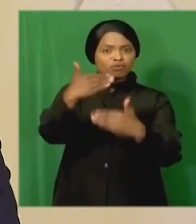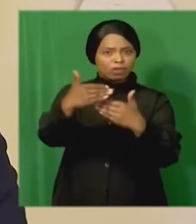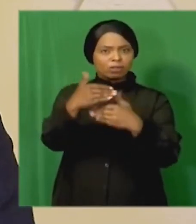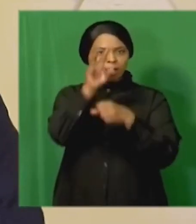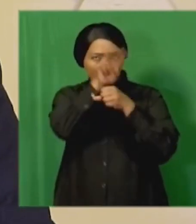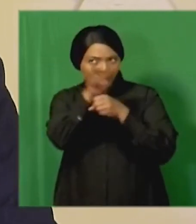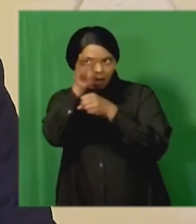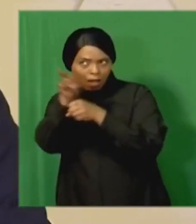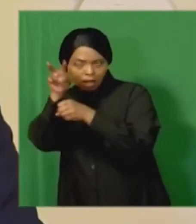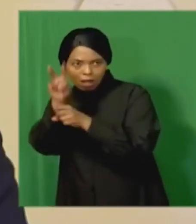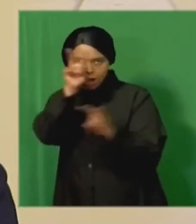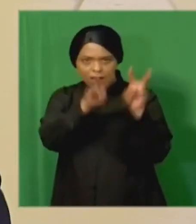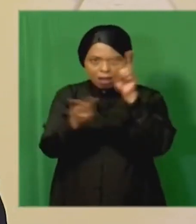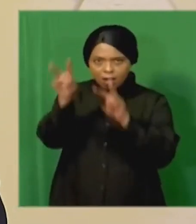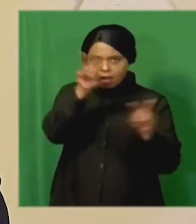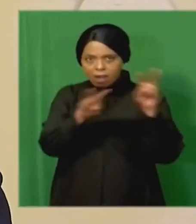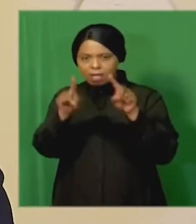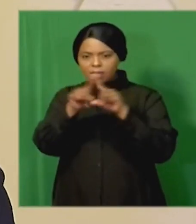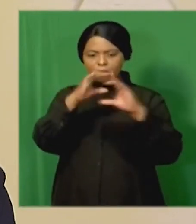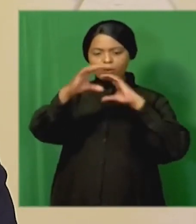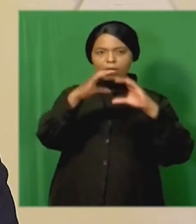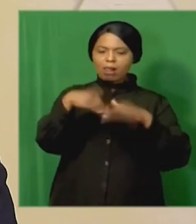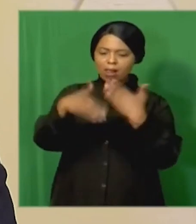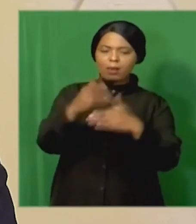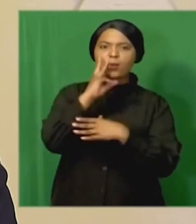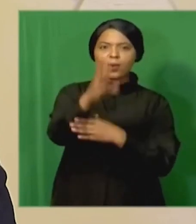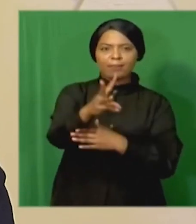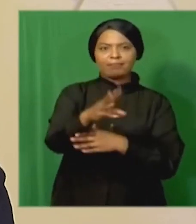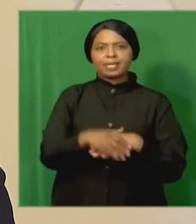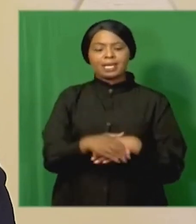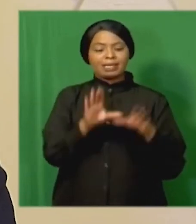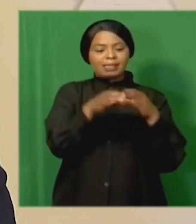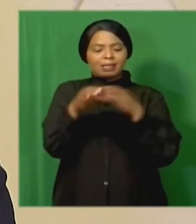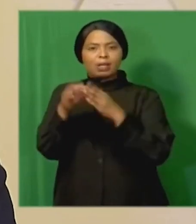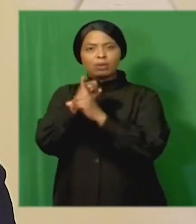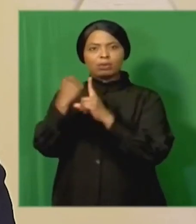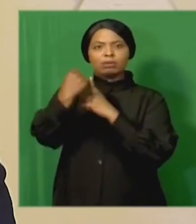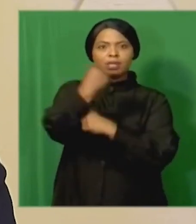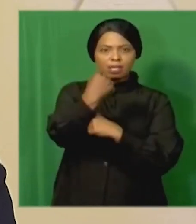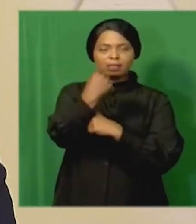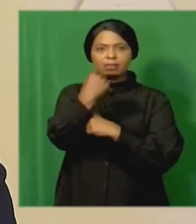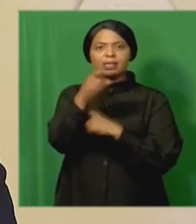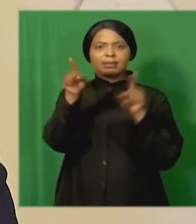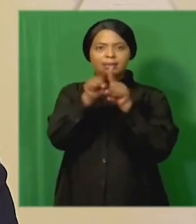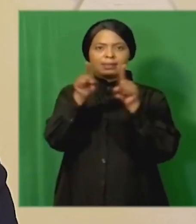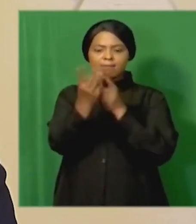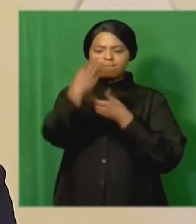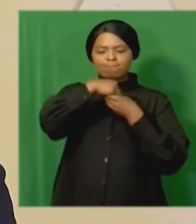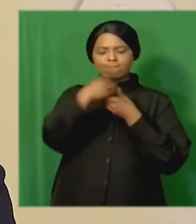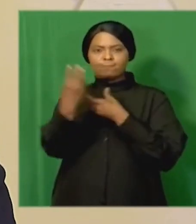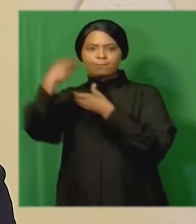monitored and regularly communicated all sections of society will also be